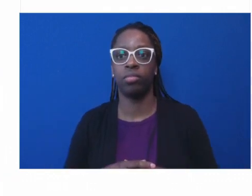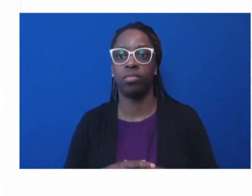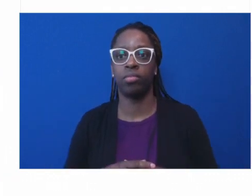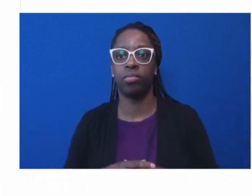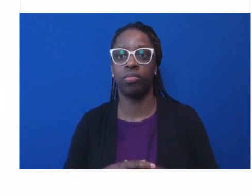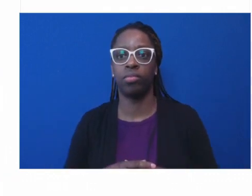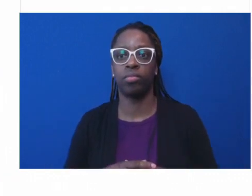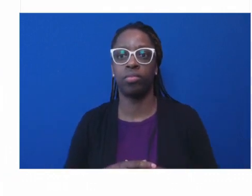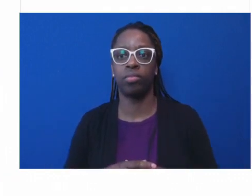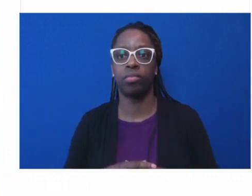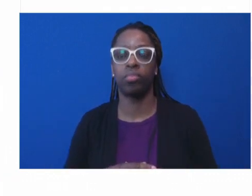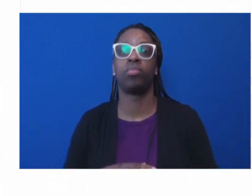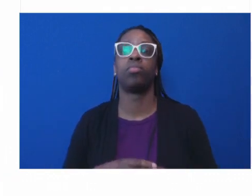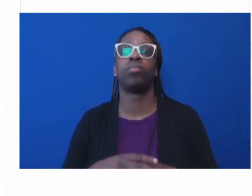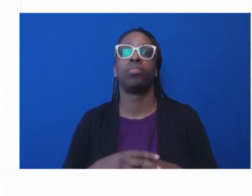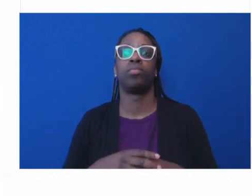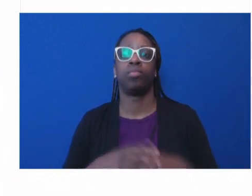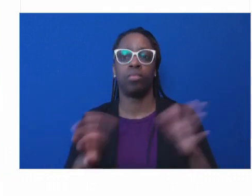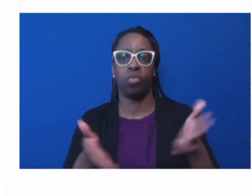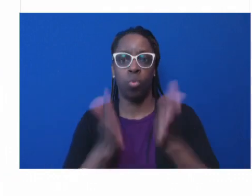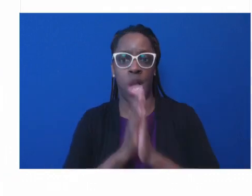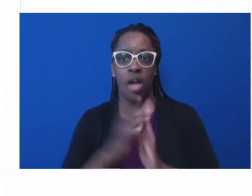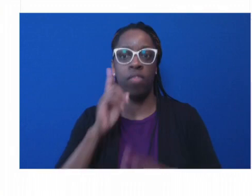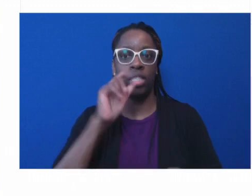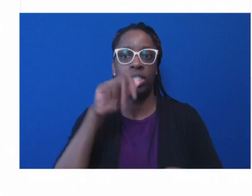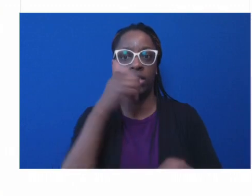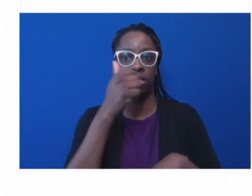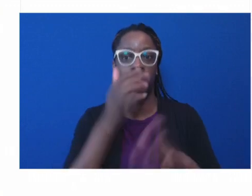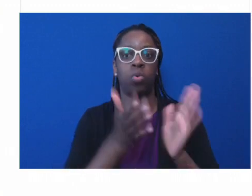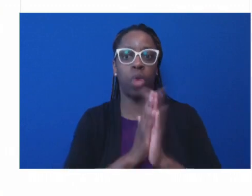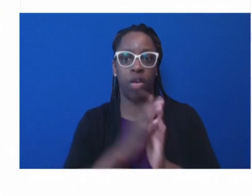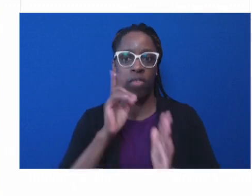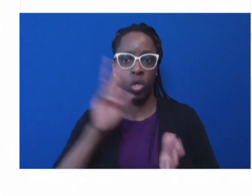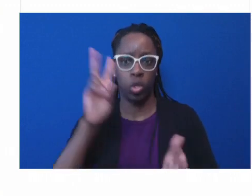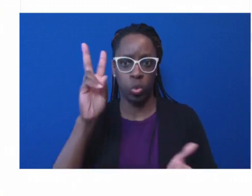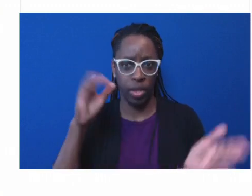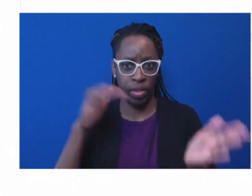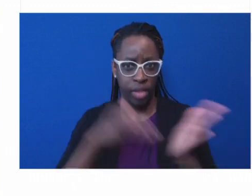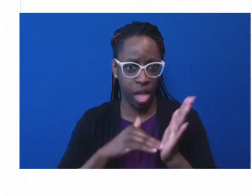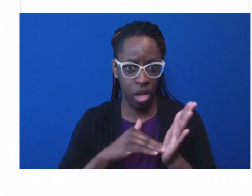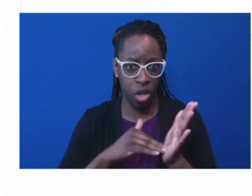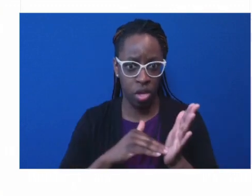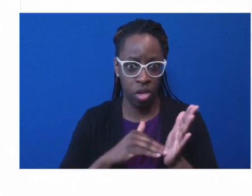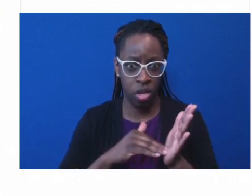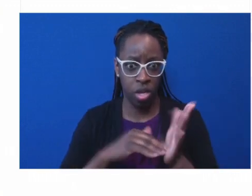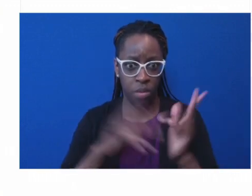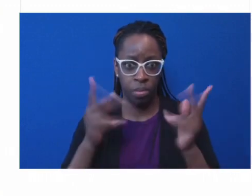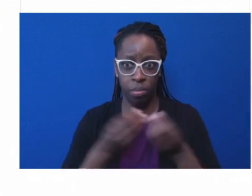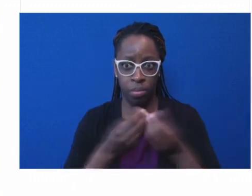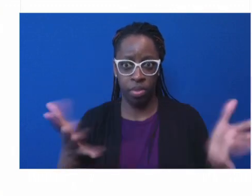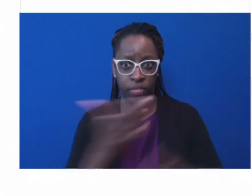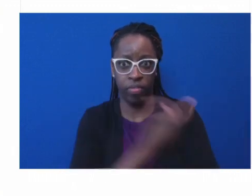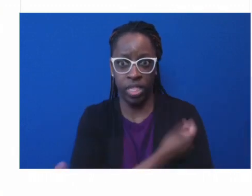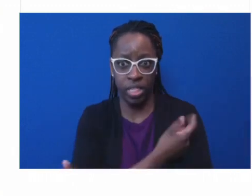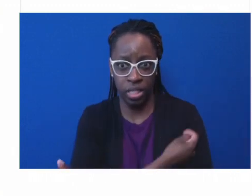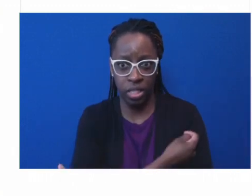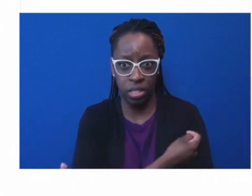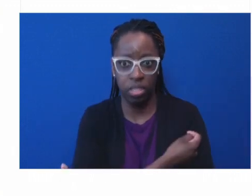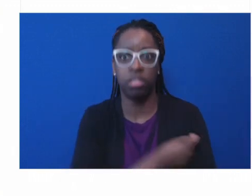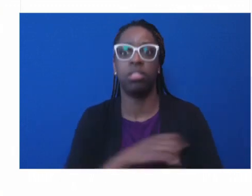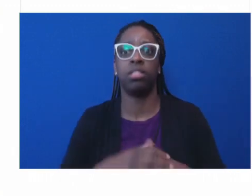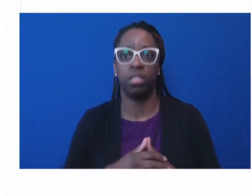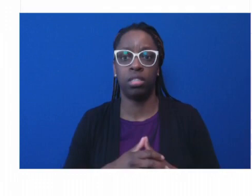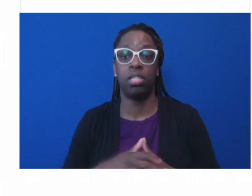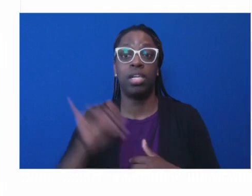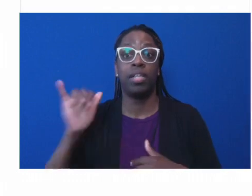was a well-known gathering place for this community. But the group had to press hard on the county to give them that money, and they had millions